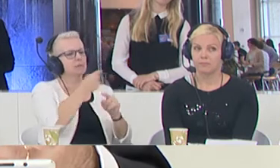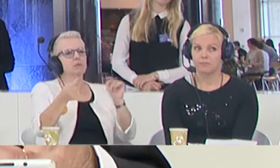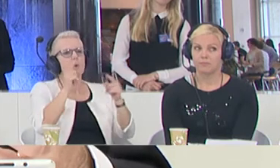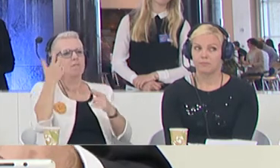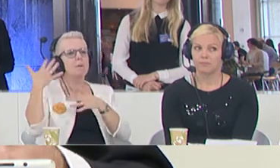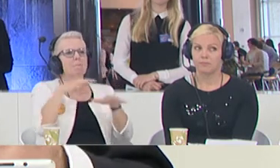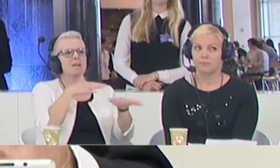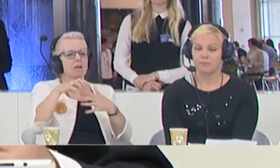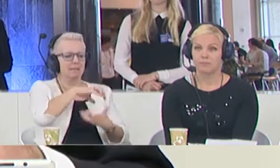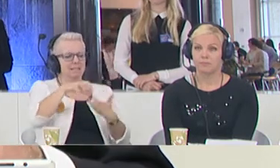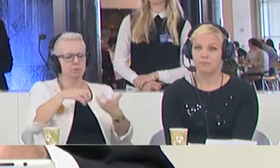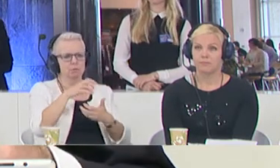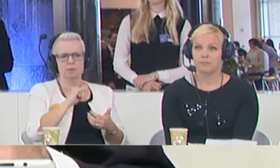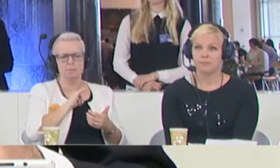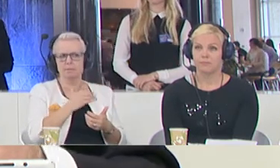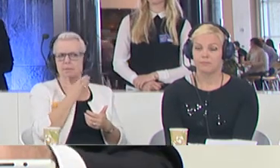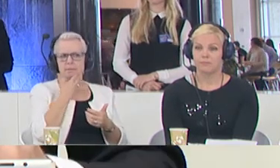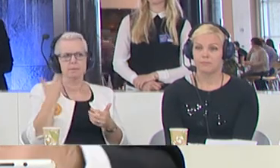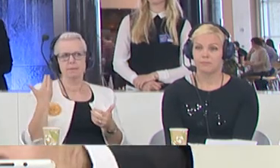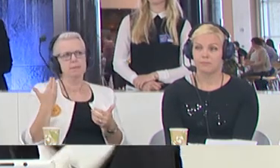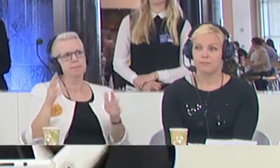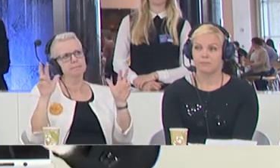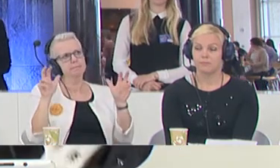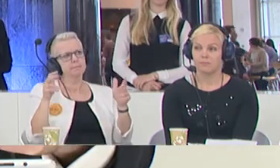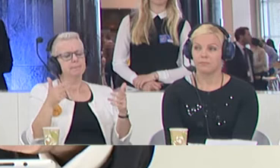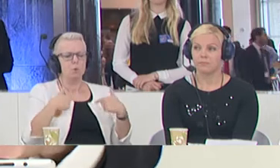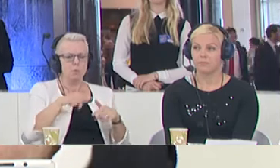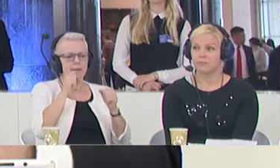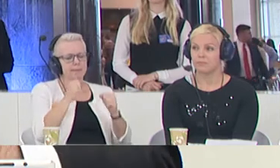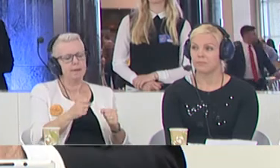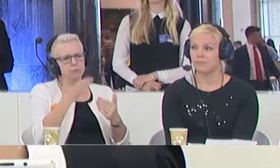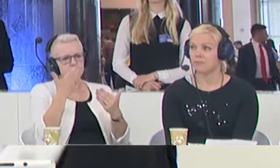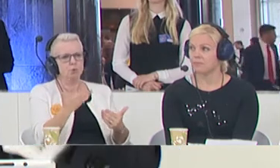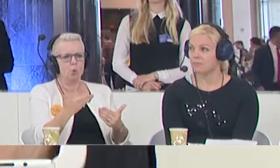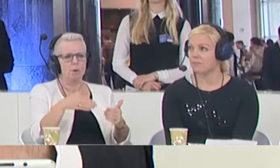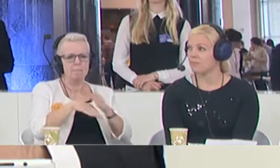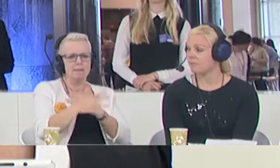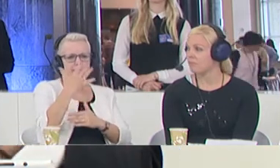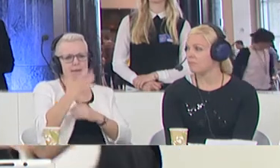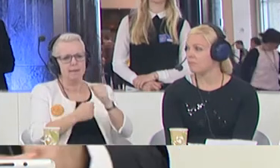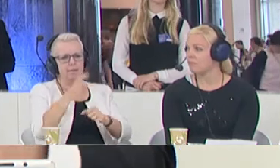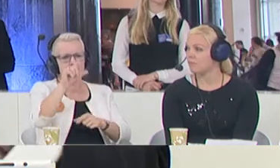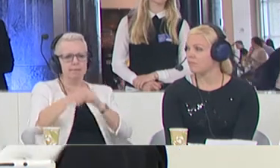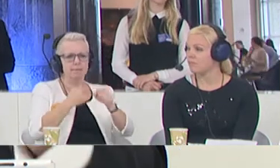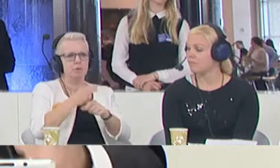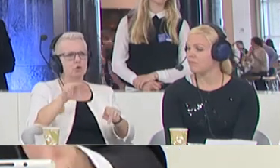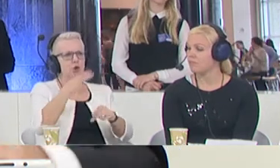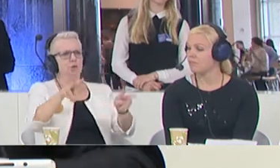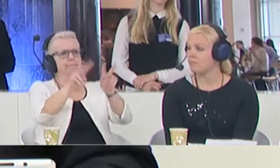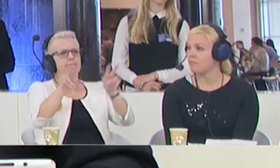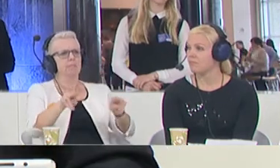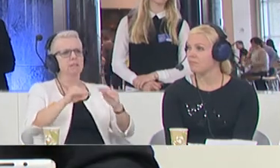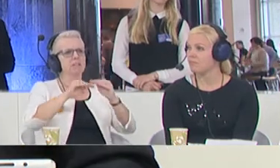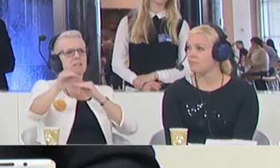migrant crisis, we don't have a narrative which says we can actually achieve something within five years, within 10 years, which looks like a